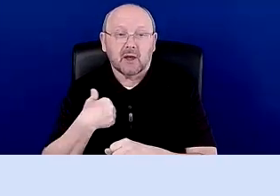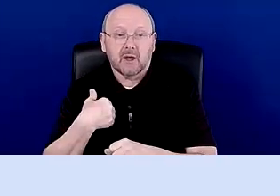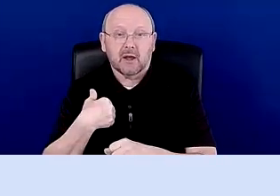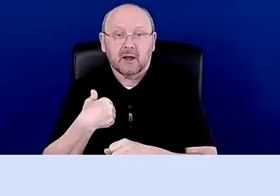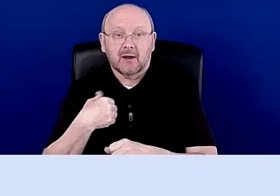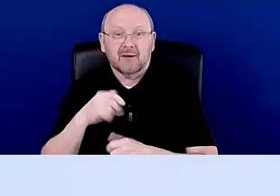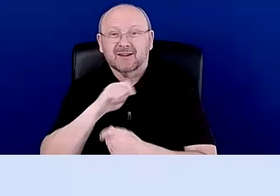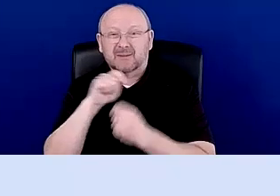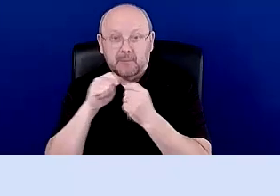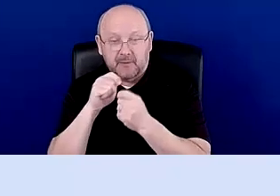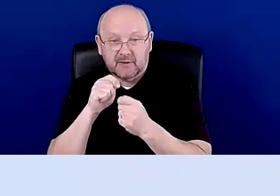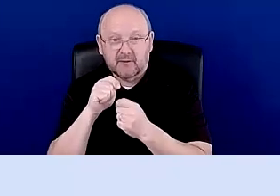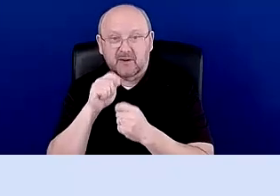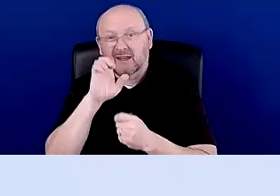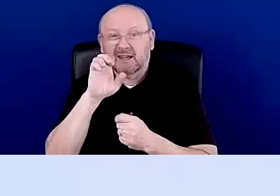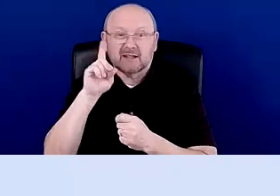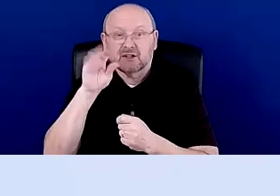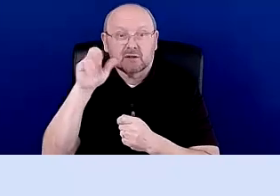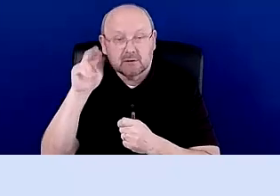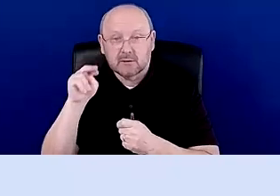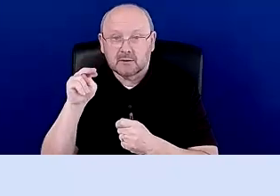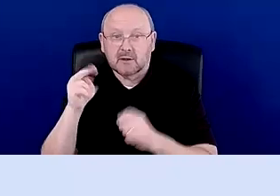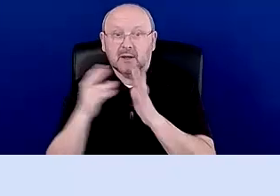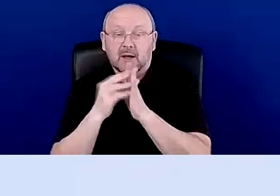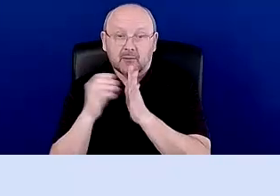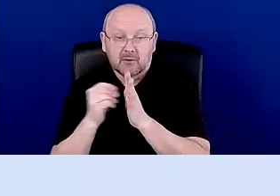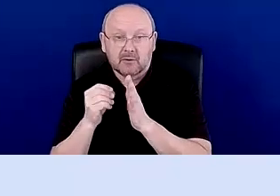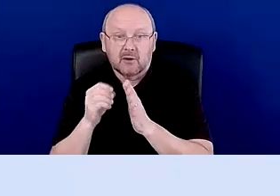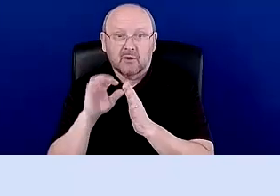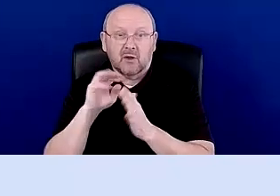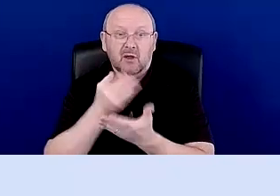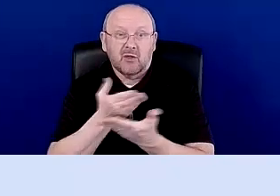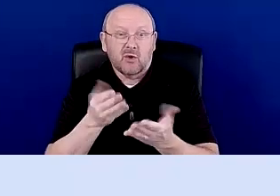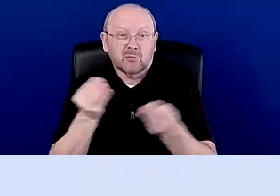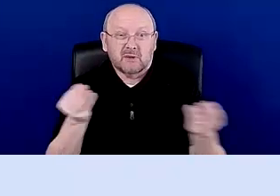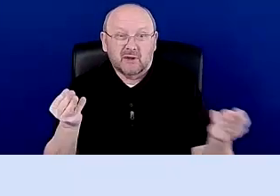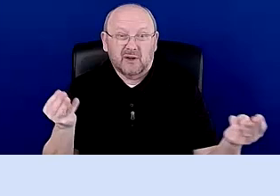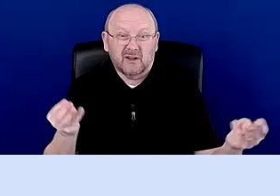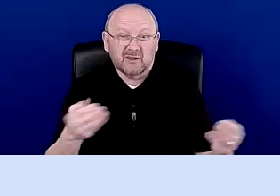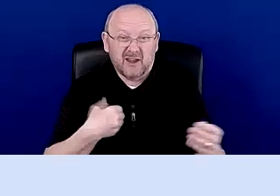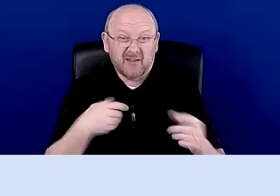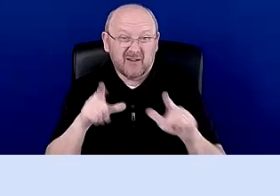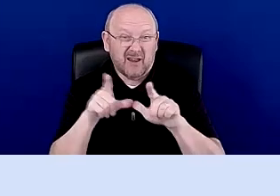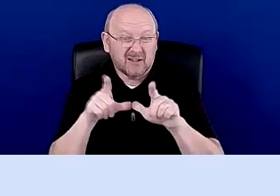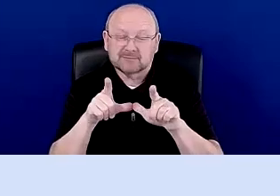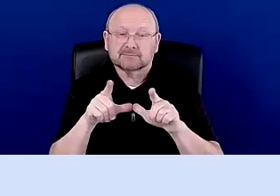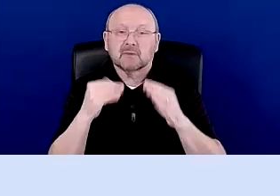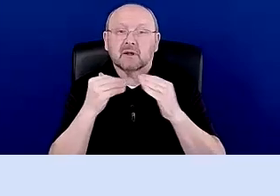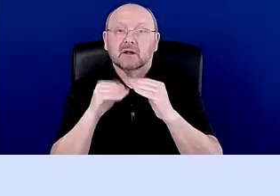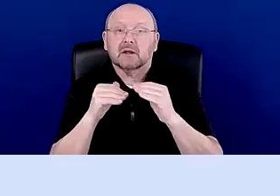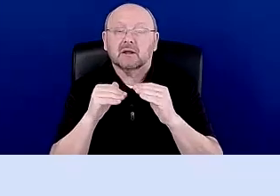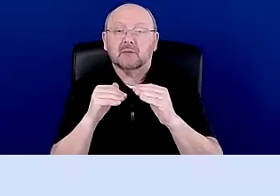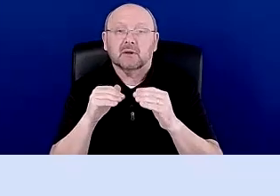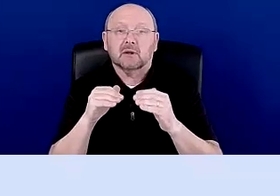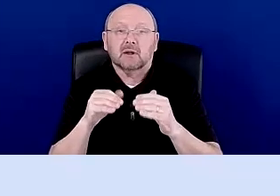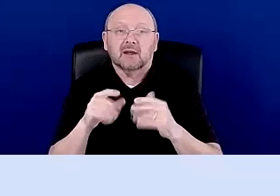and copies and things like that. Um, however, those materials are not openly licensed. There is a limit to them just based on our budget and how,